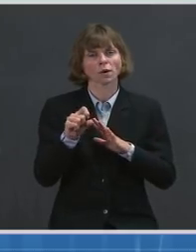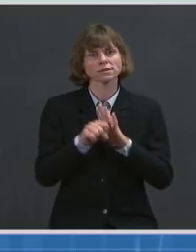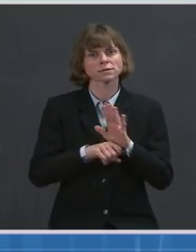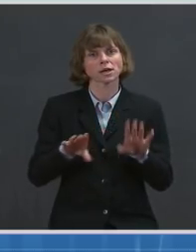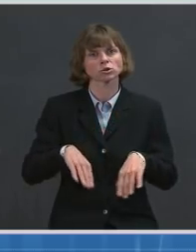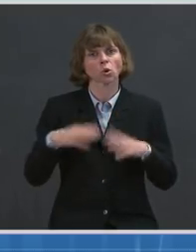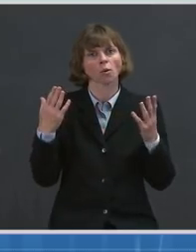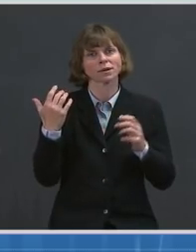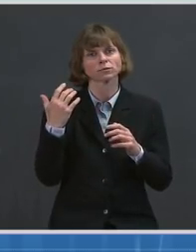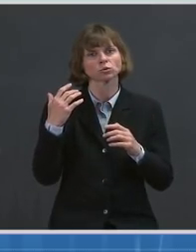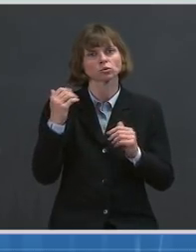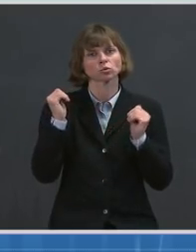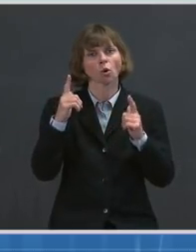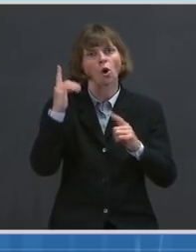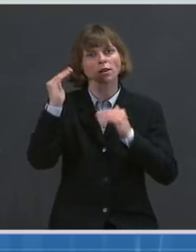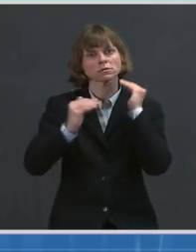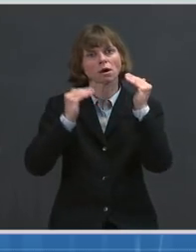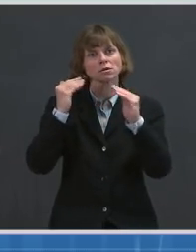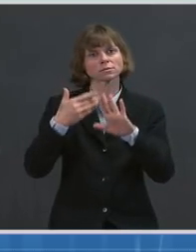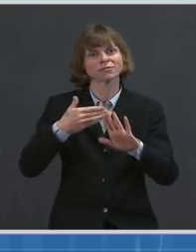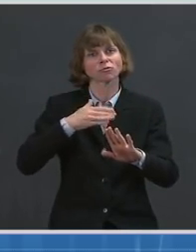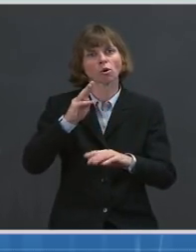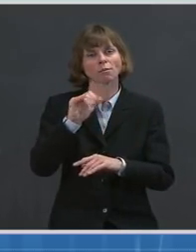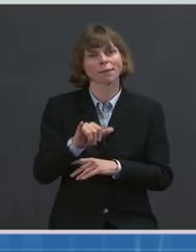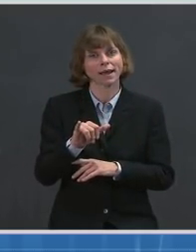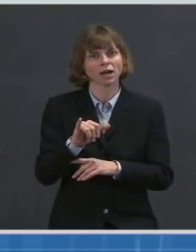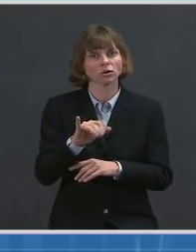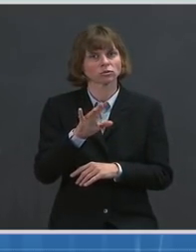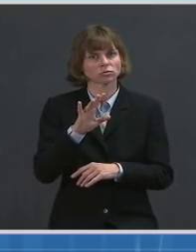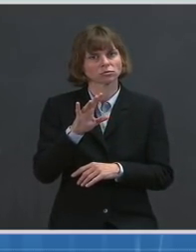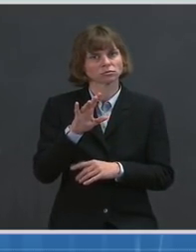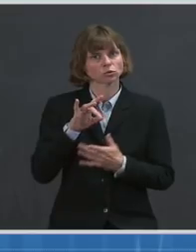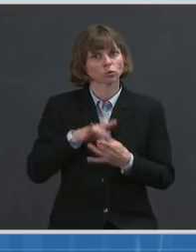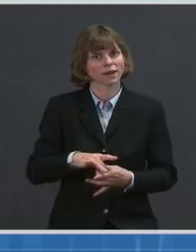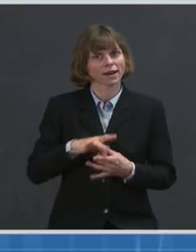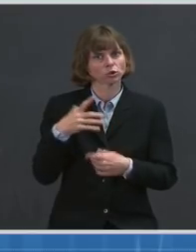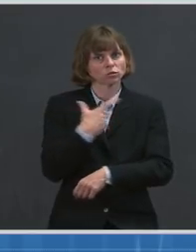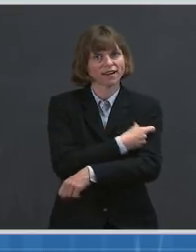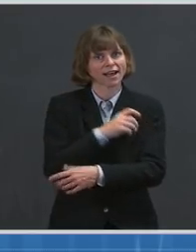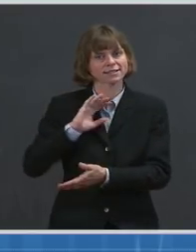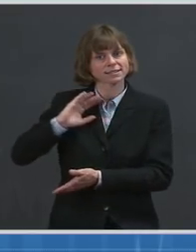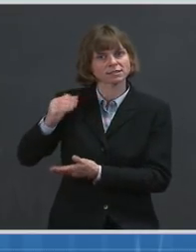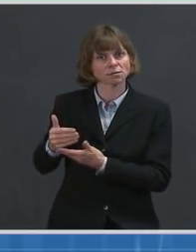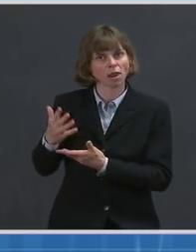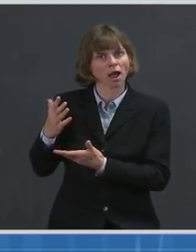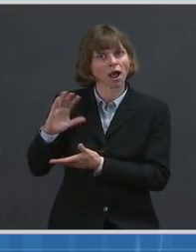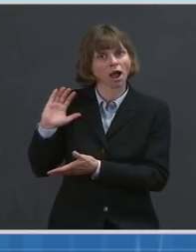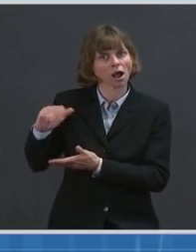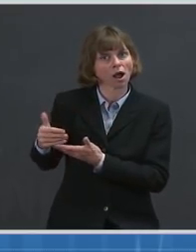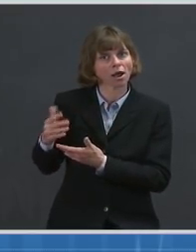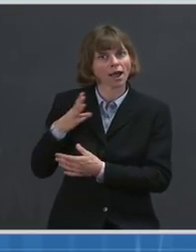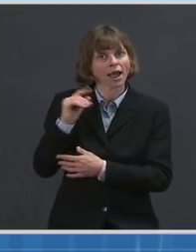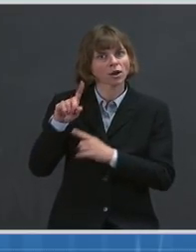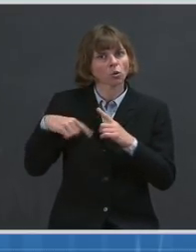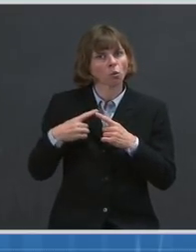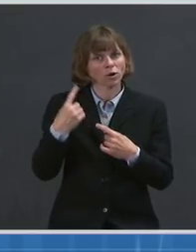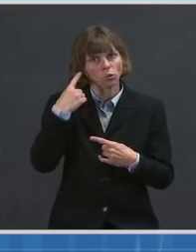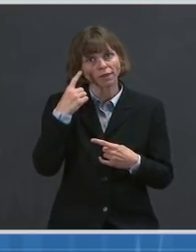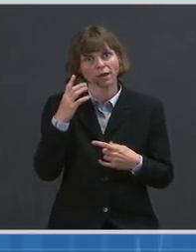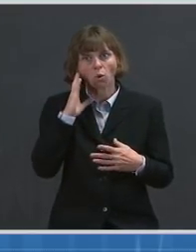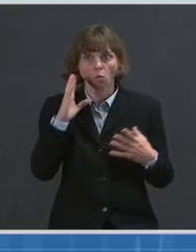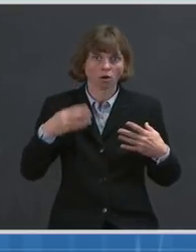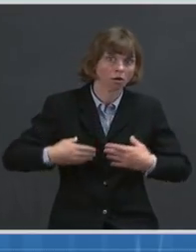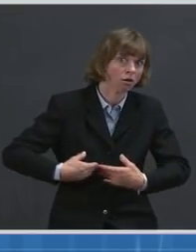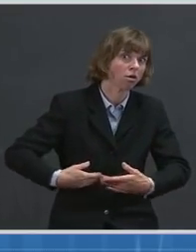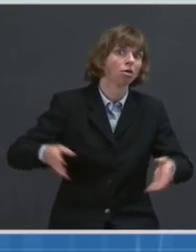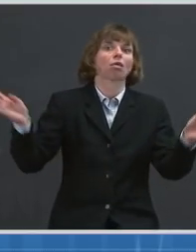when it comes to that vaccine supply? And when should states really be expecting the floodgates to open on vaccines? Dr.